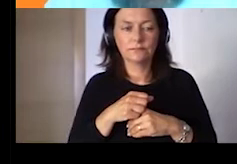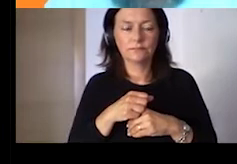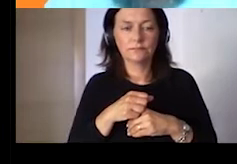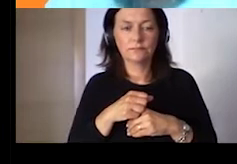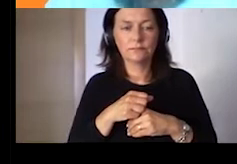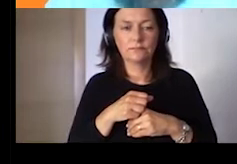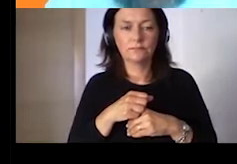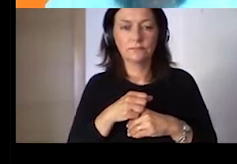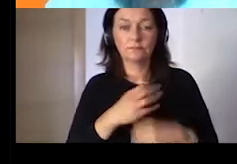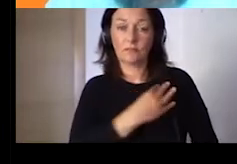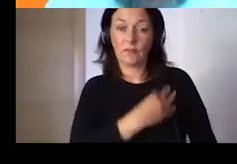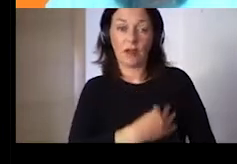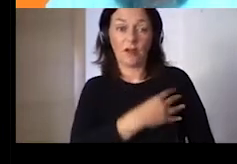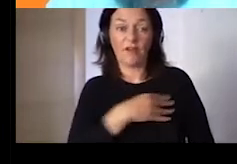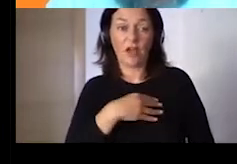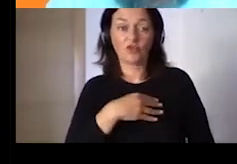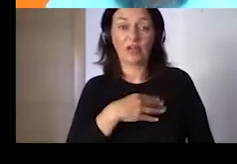Thanks for voting.